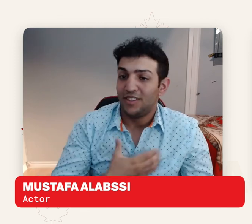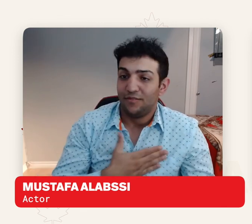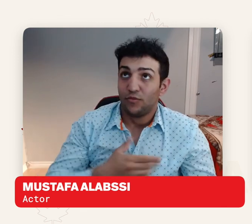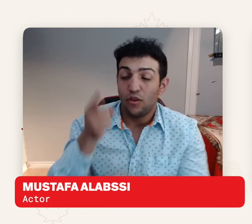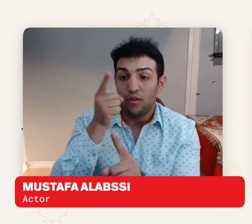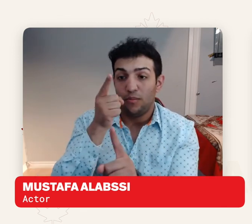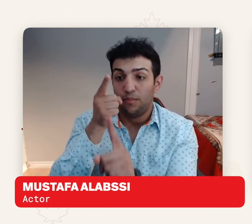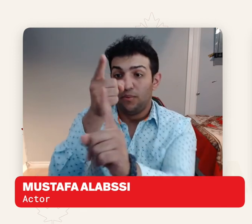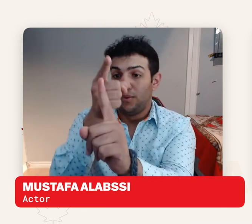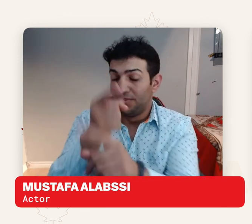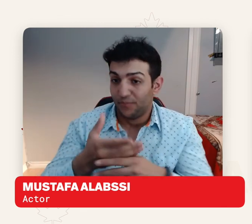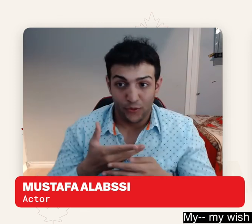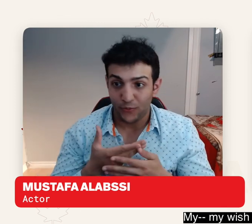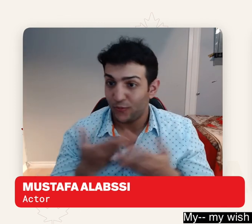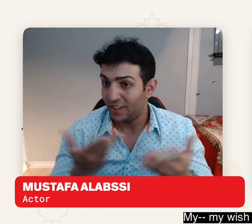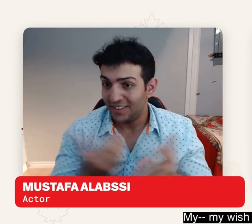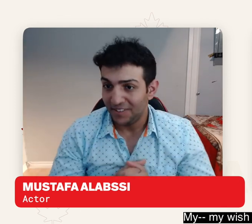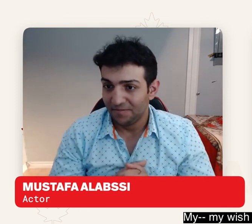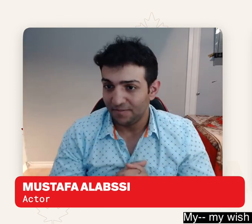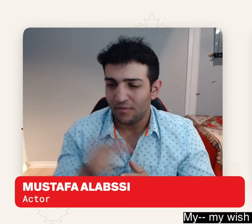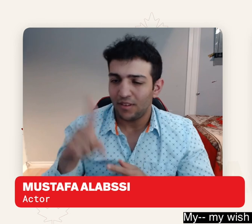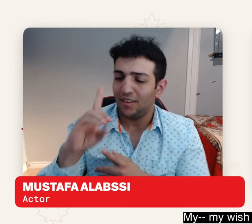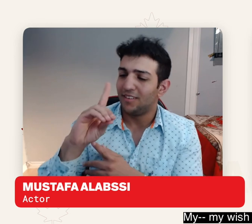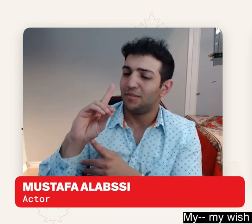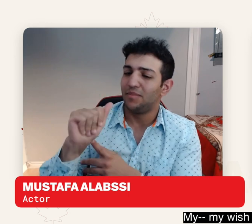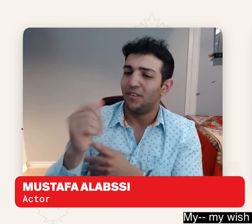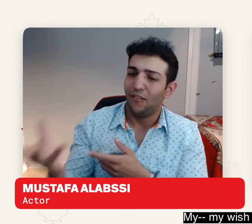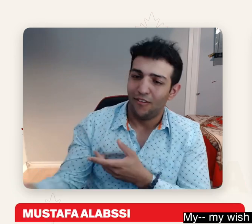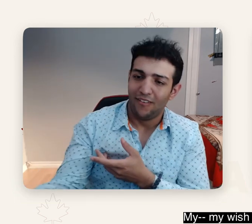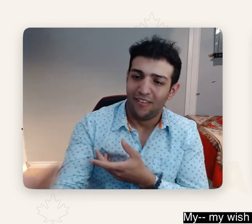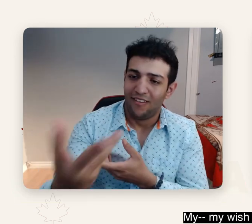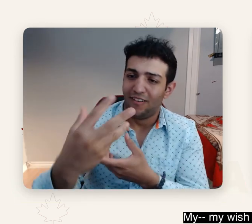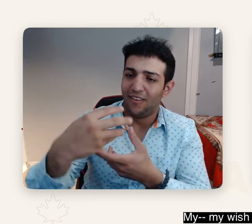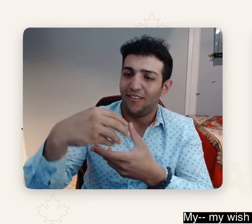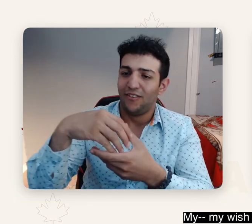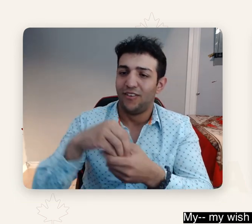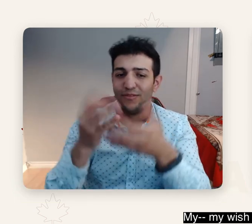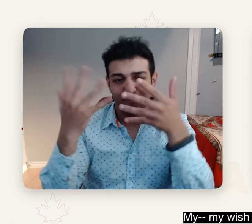Oh, I agree so much. My, my wish is that, um,